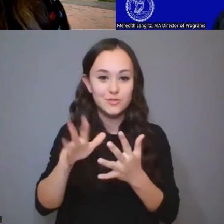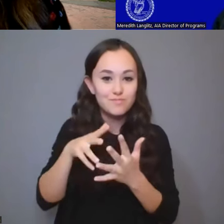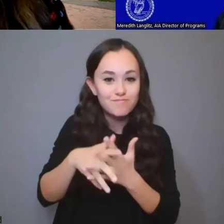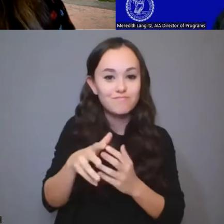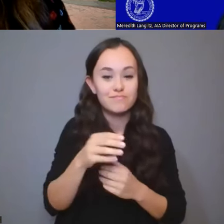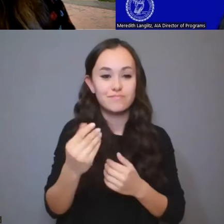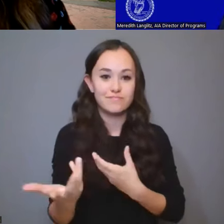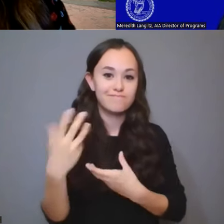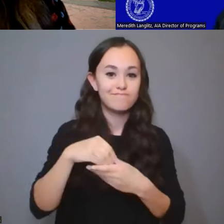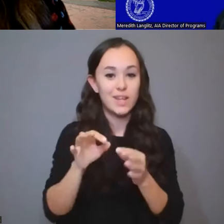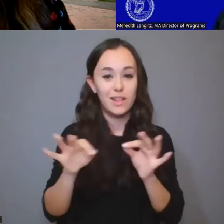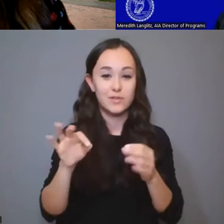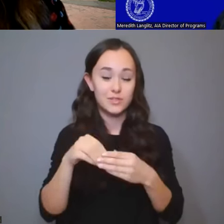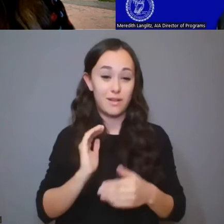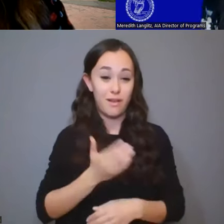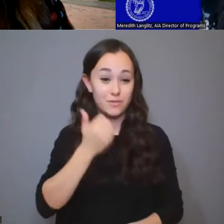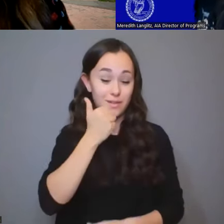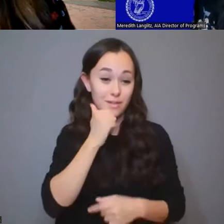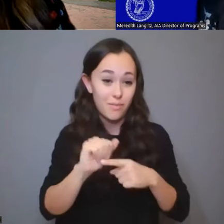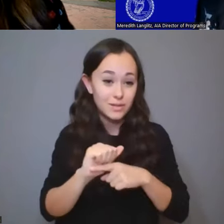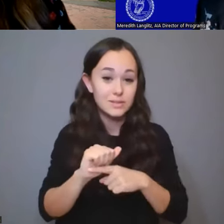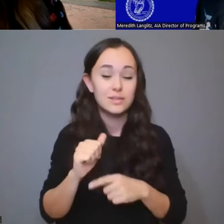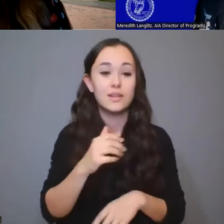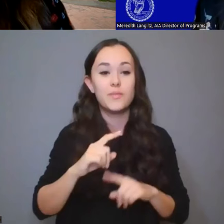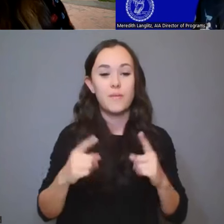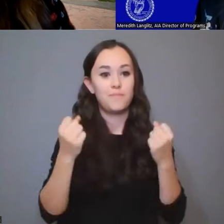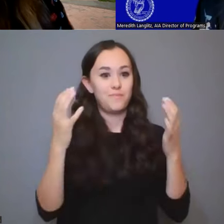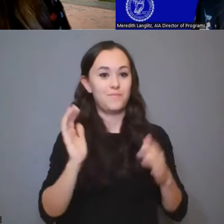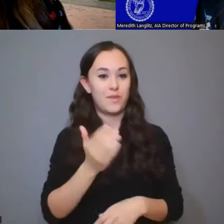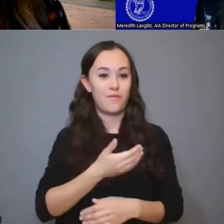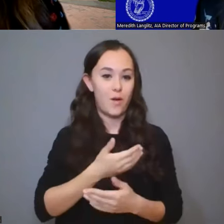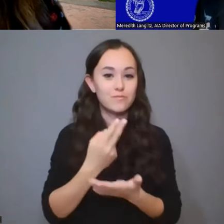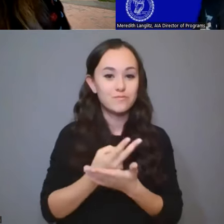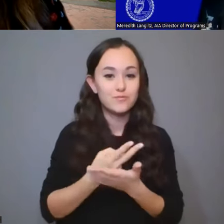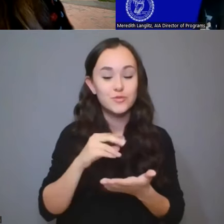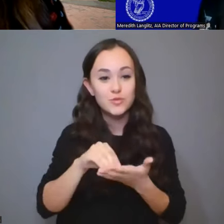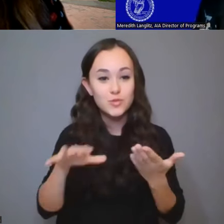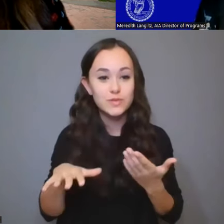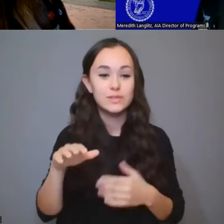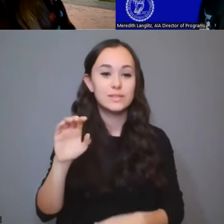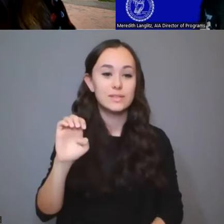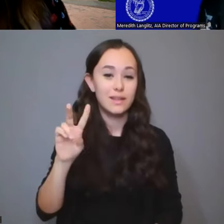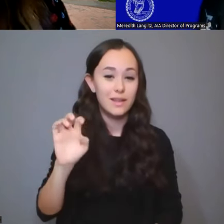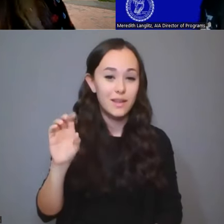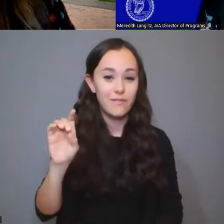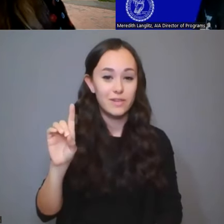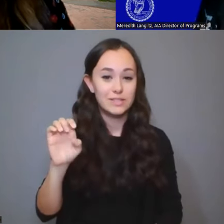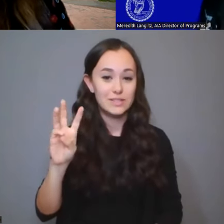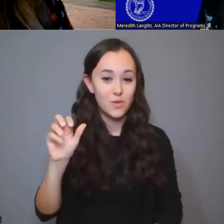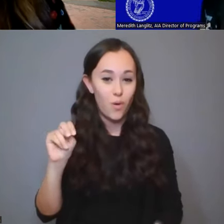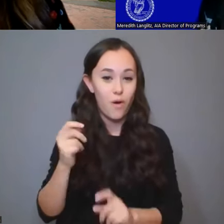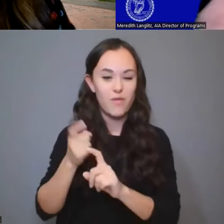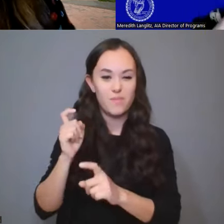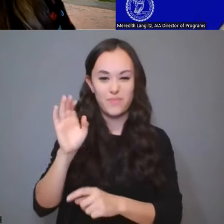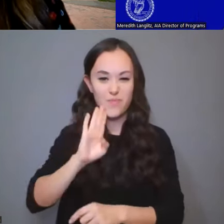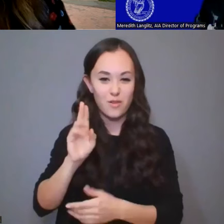practice. But several of our graduate students, so Eve Dewan, who worked with us from Brown University, now Dr. Eve Dewan,